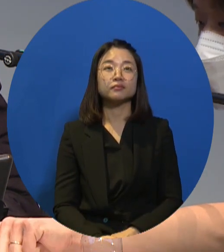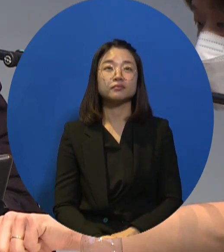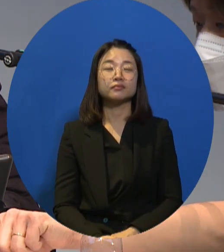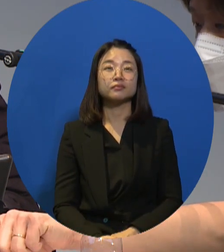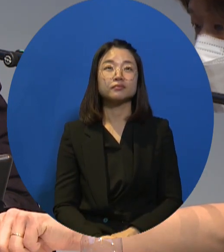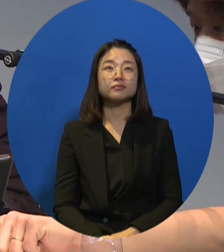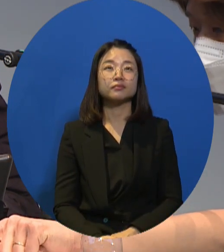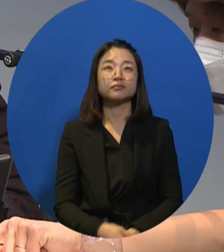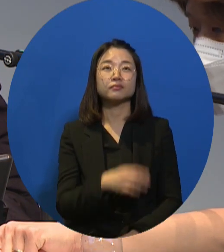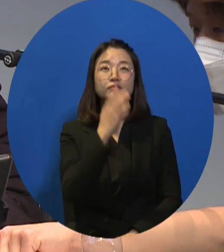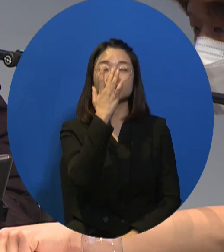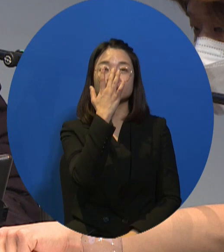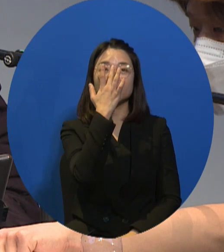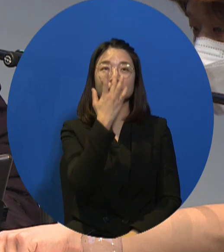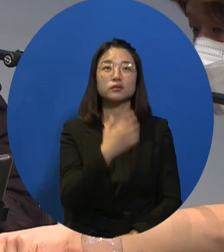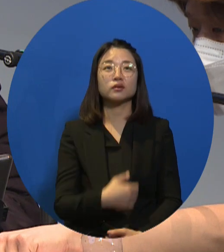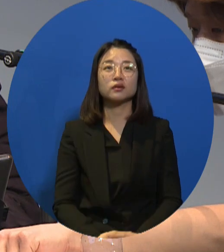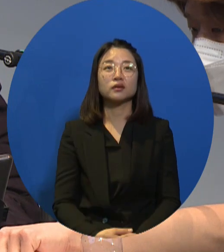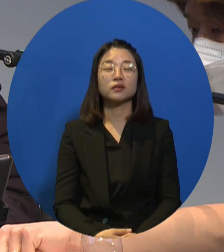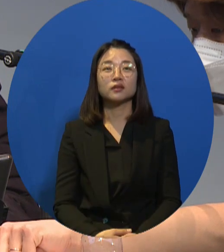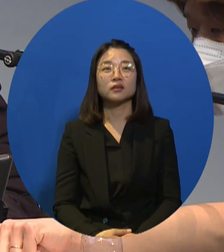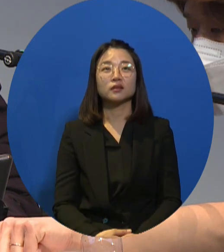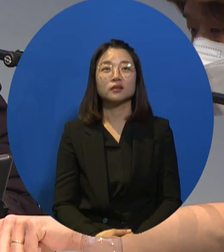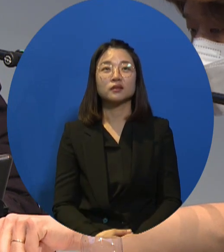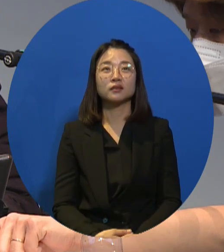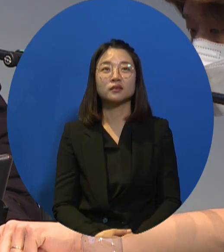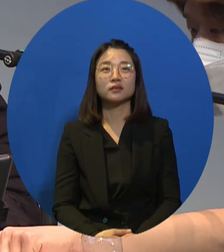would be preferred.